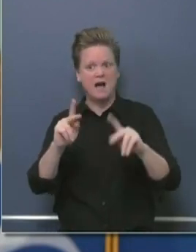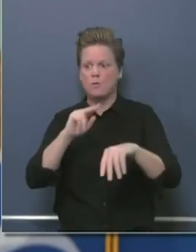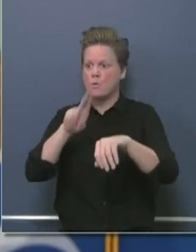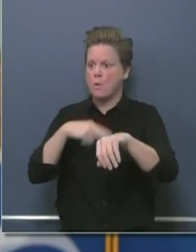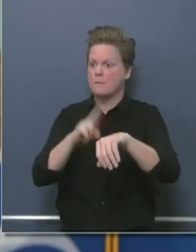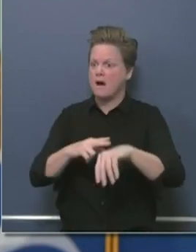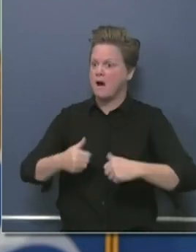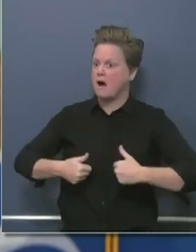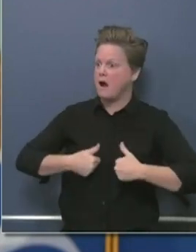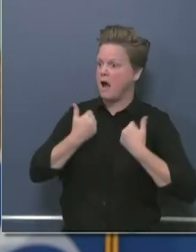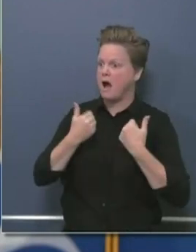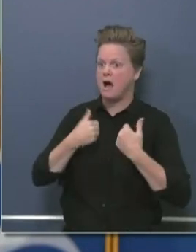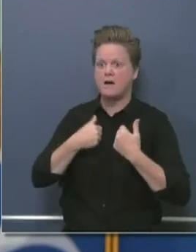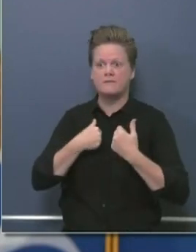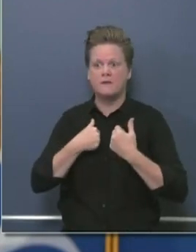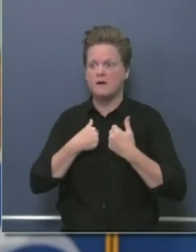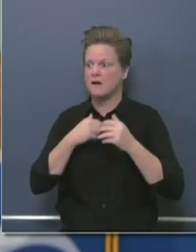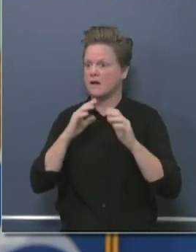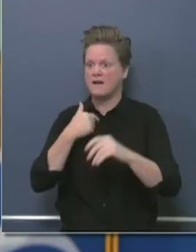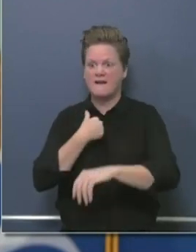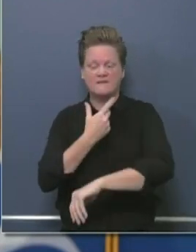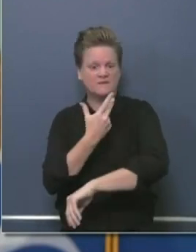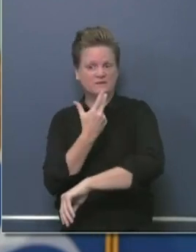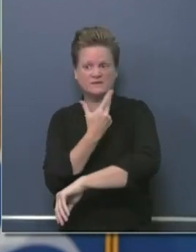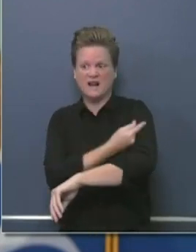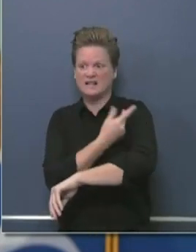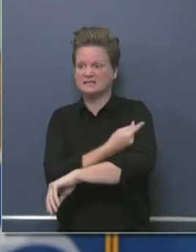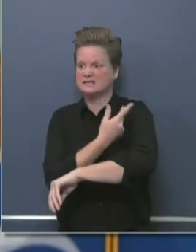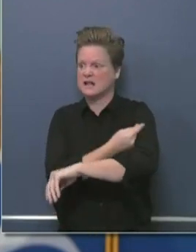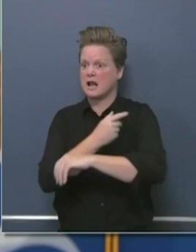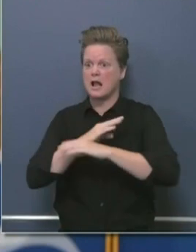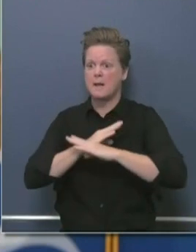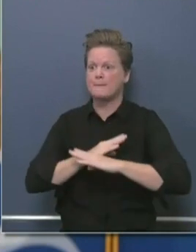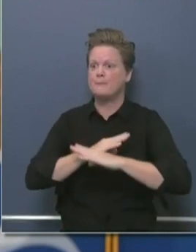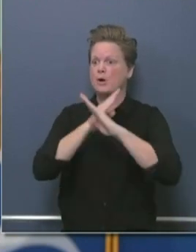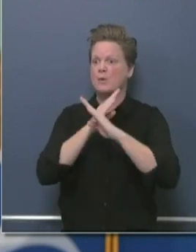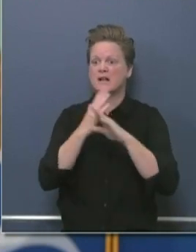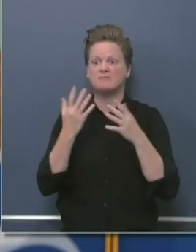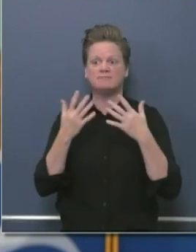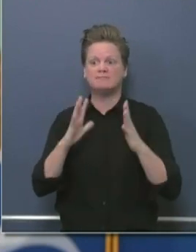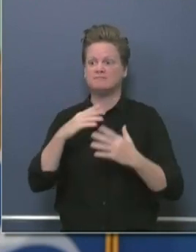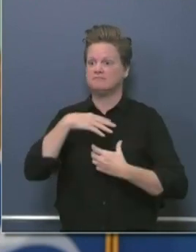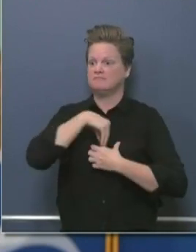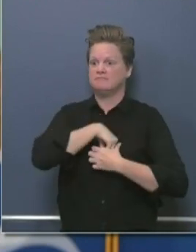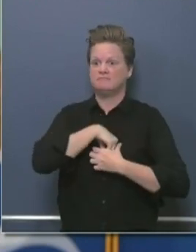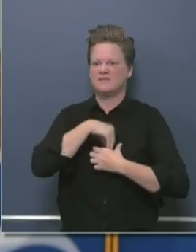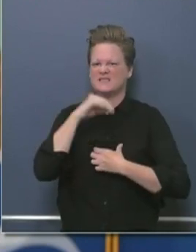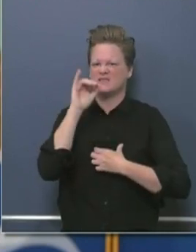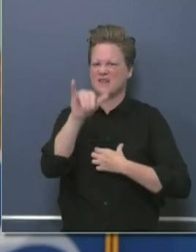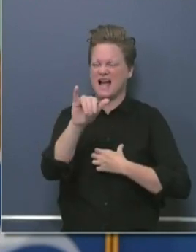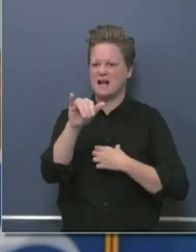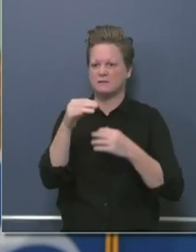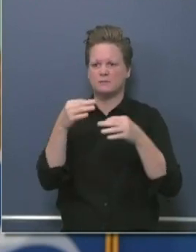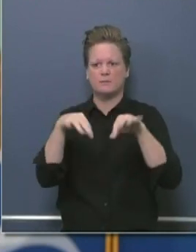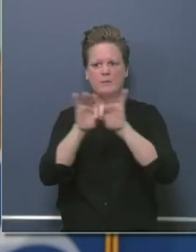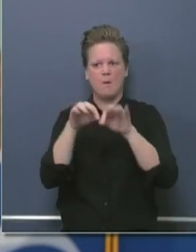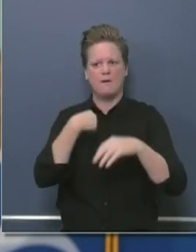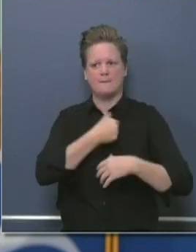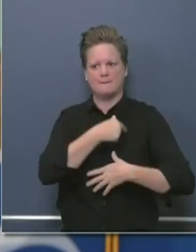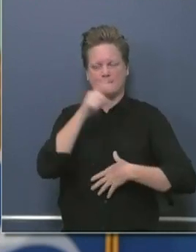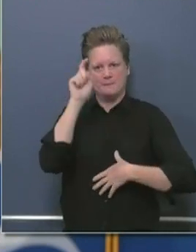vaccine. But until then, PPE is going to be so foundational and so important to these reopening efforts and